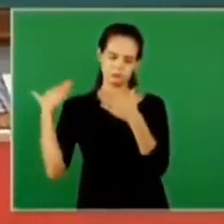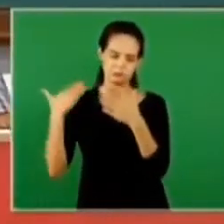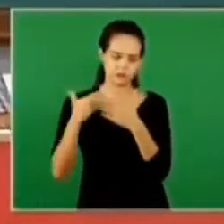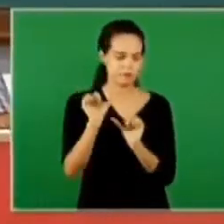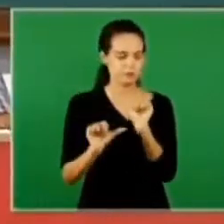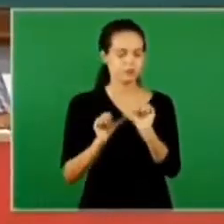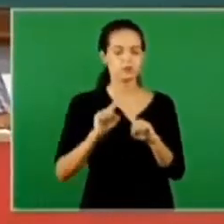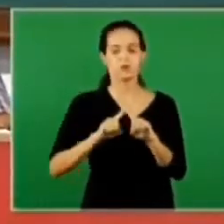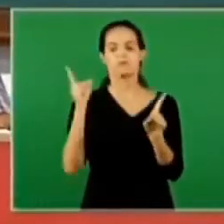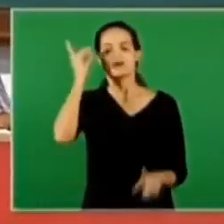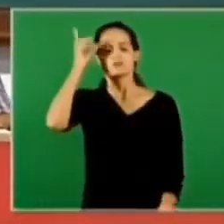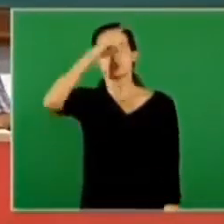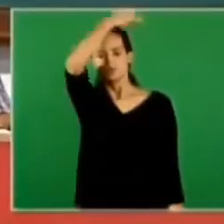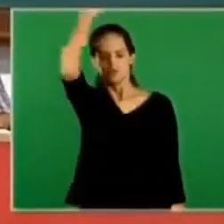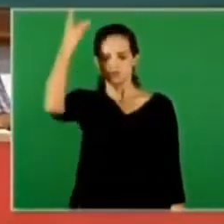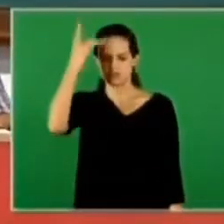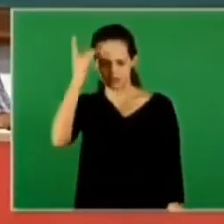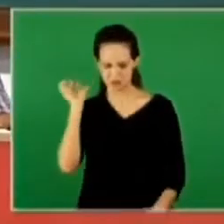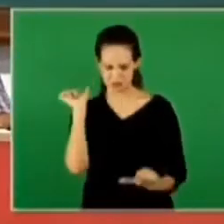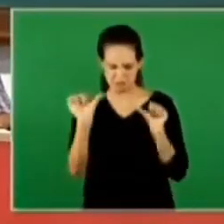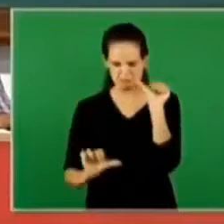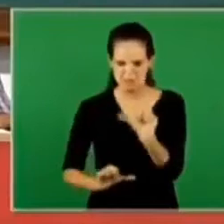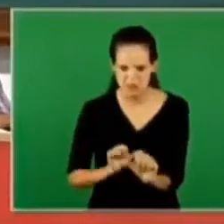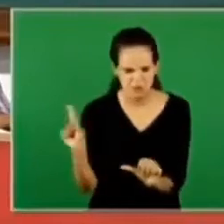but the holy spirit has not changed